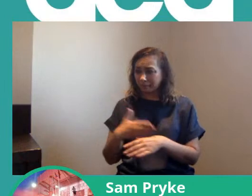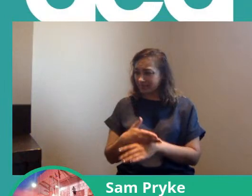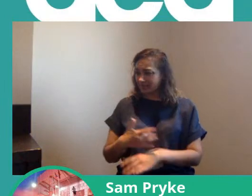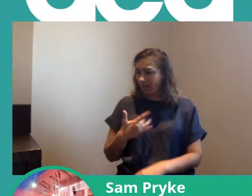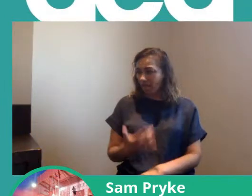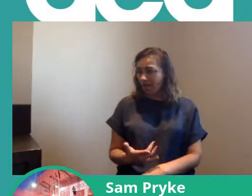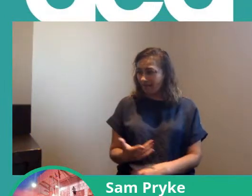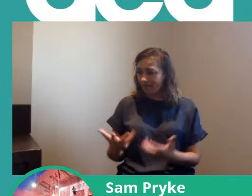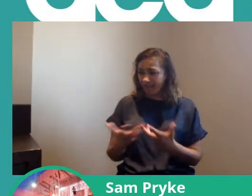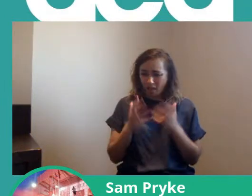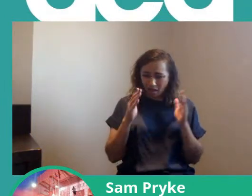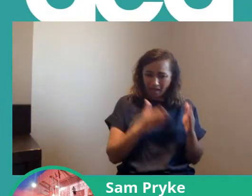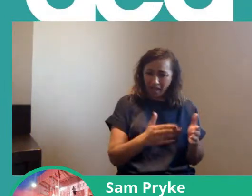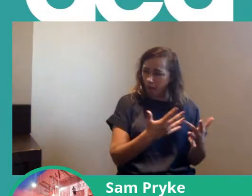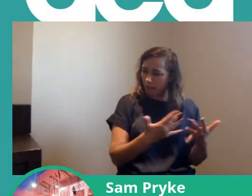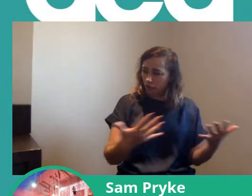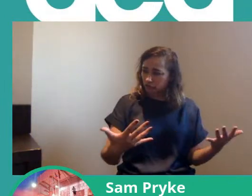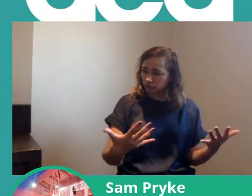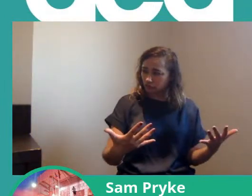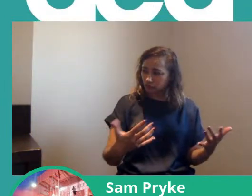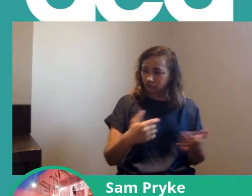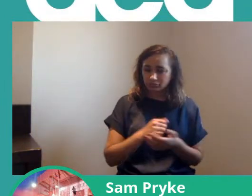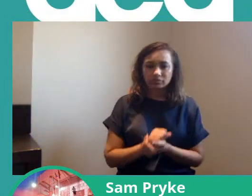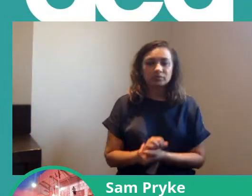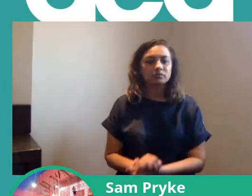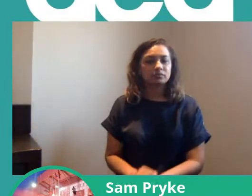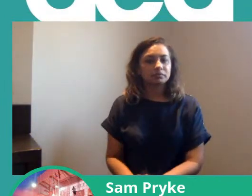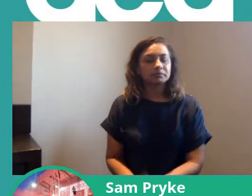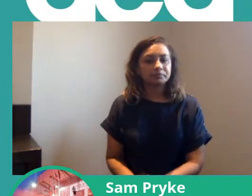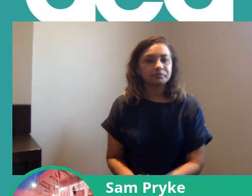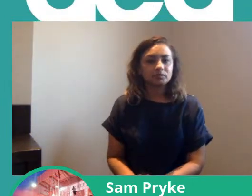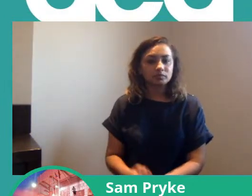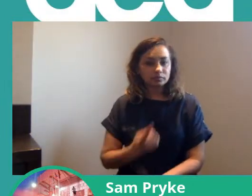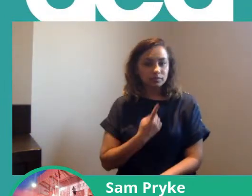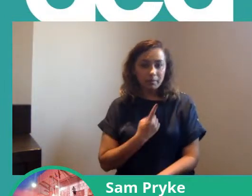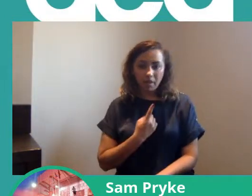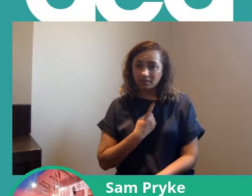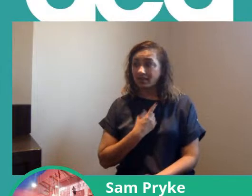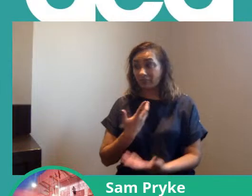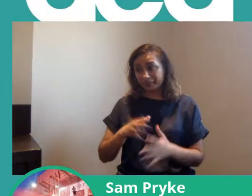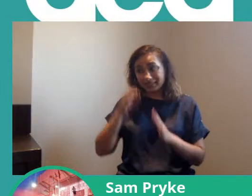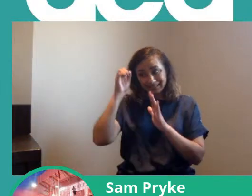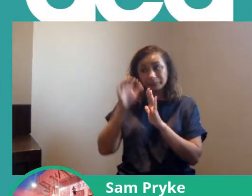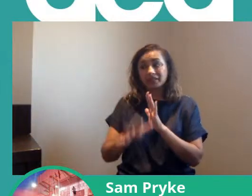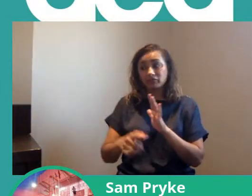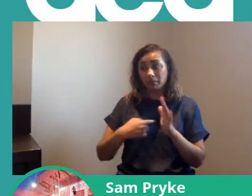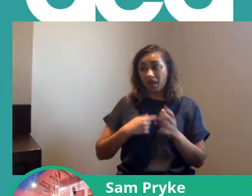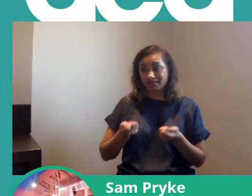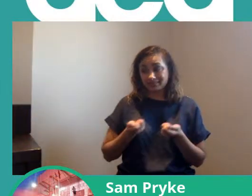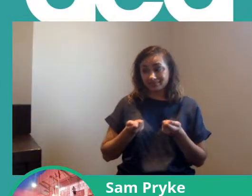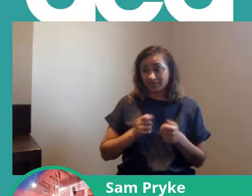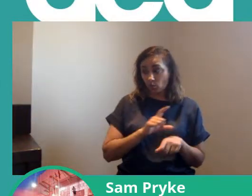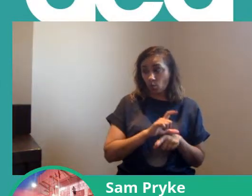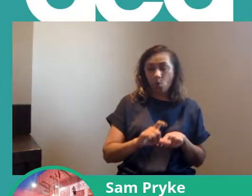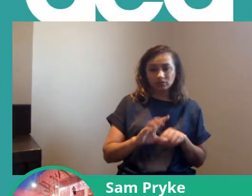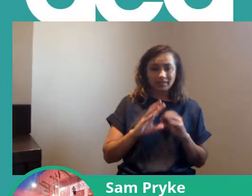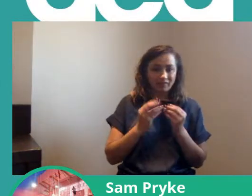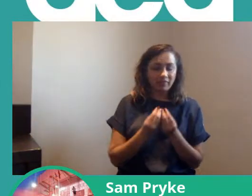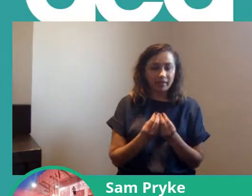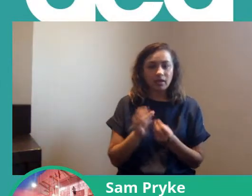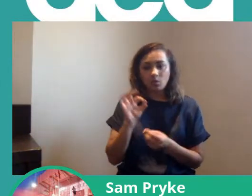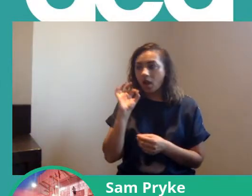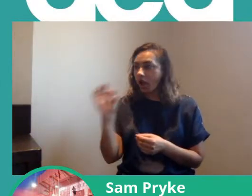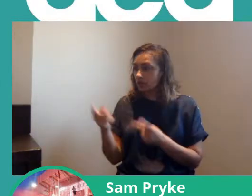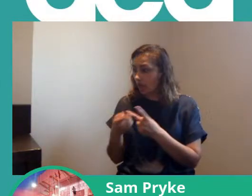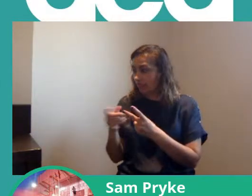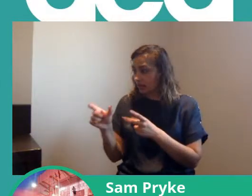it effectively and I'm gonna say a few words on this as someone who has facilitated the course and then I'm going to invite our